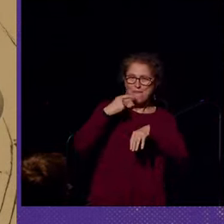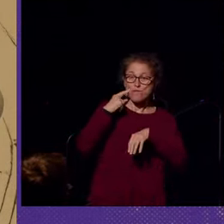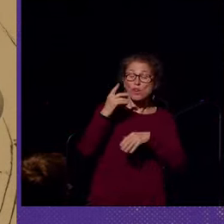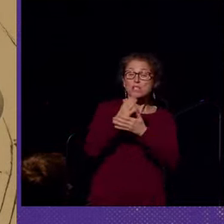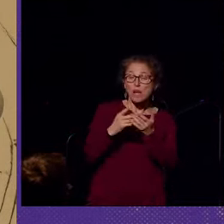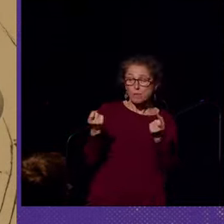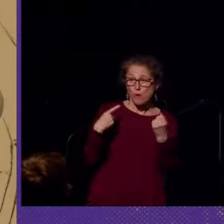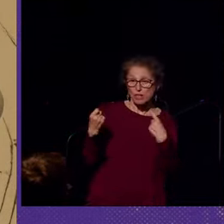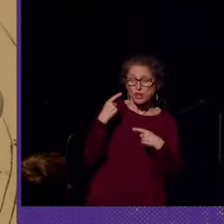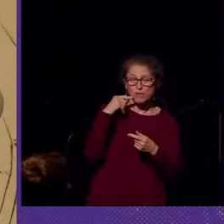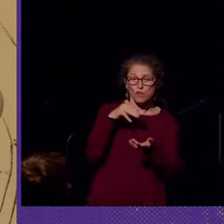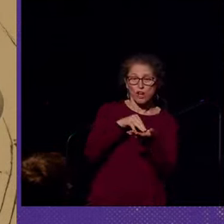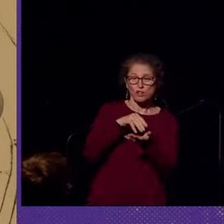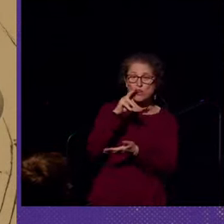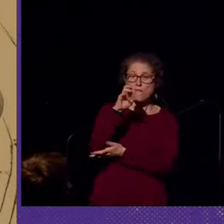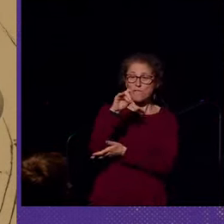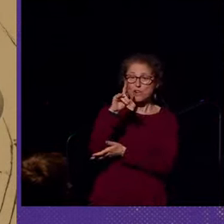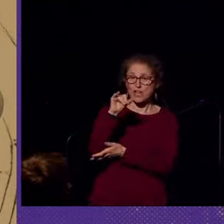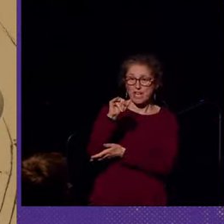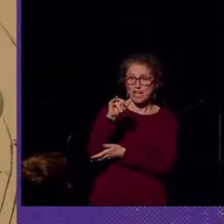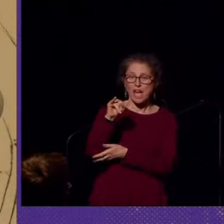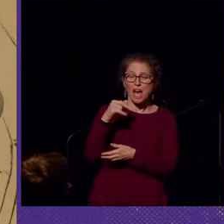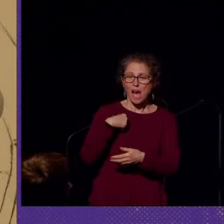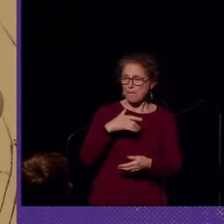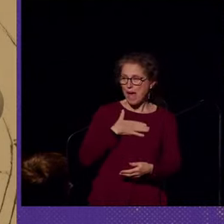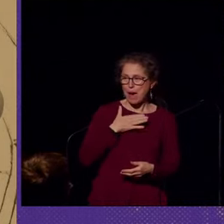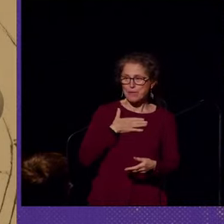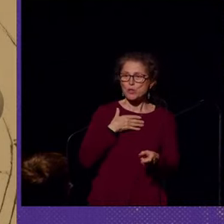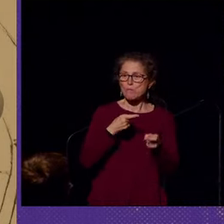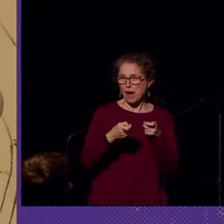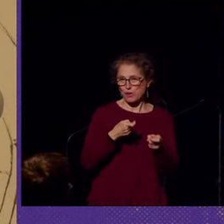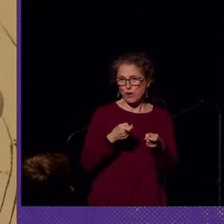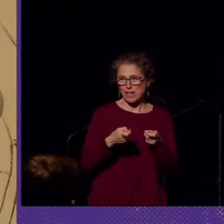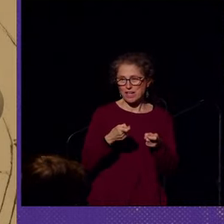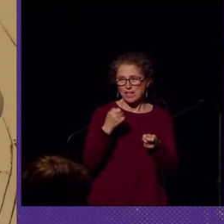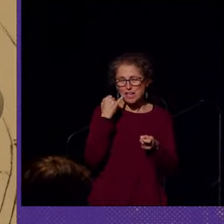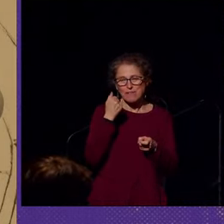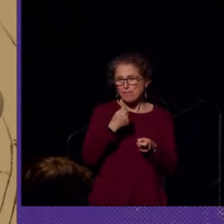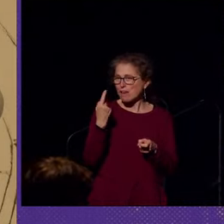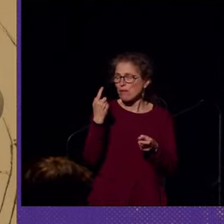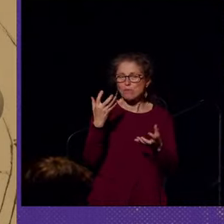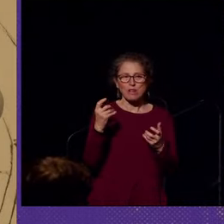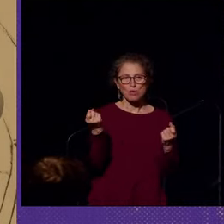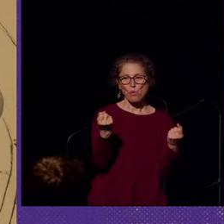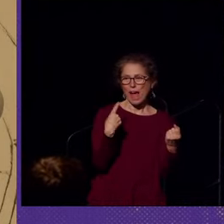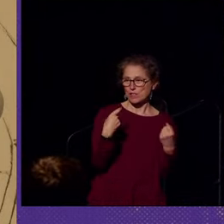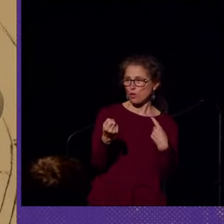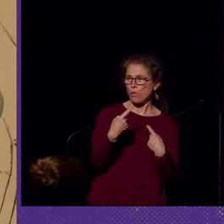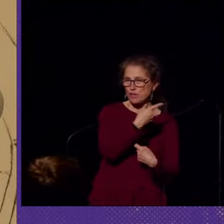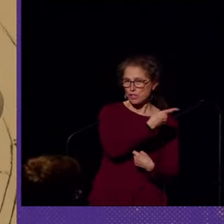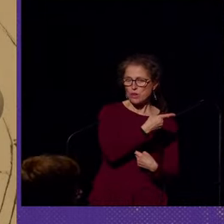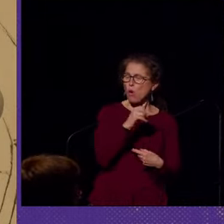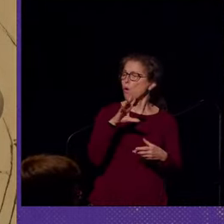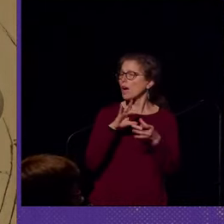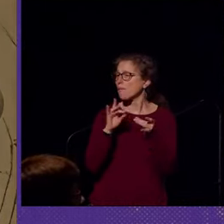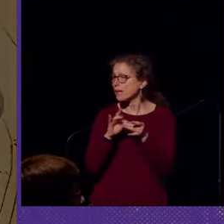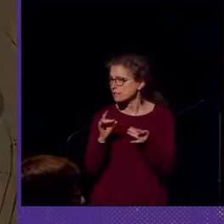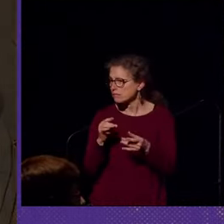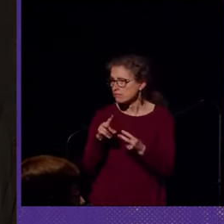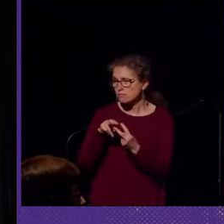some questions for Dr. Verde, and I'm happy to moderate if anyone would like to ask a question or a comment.